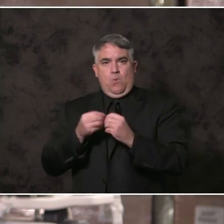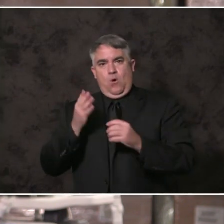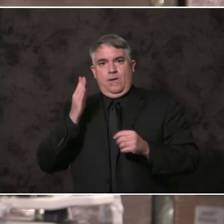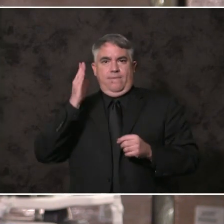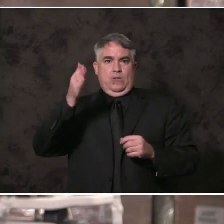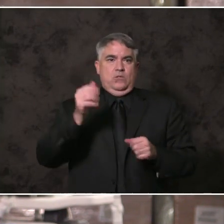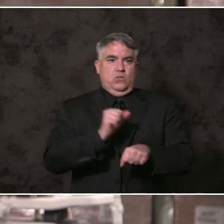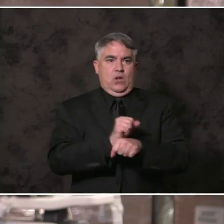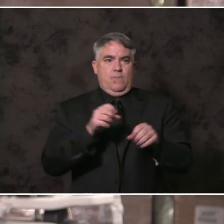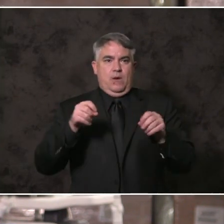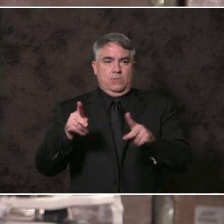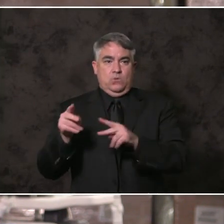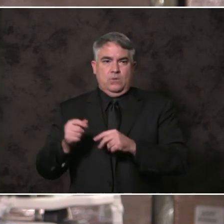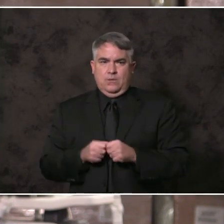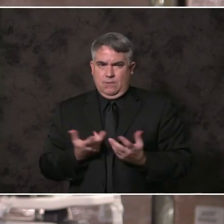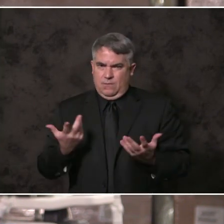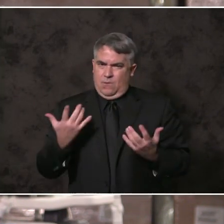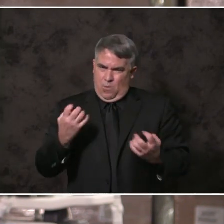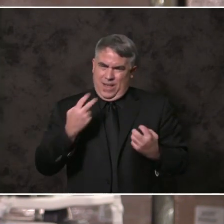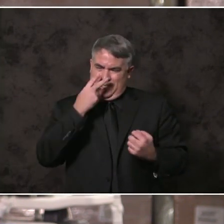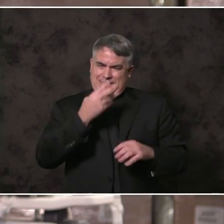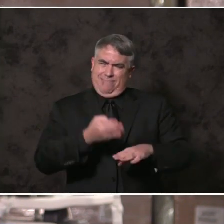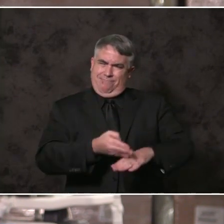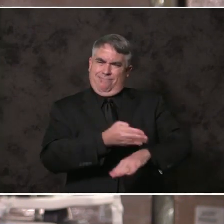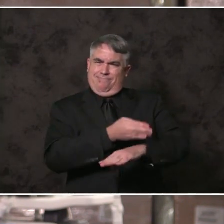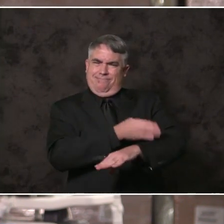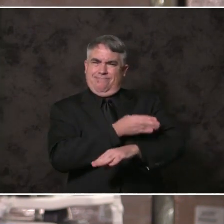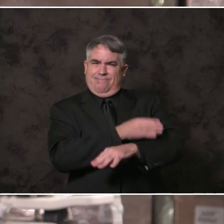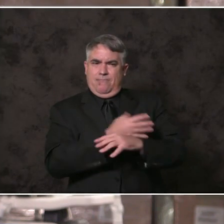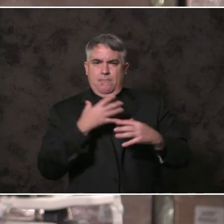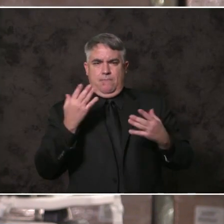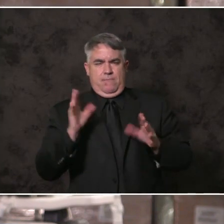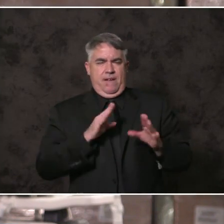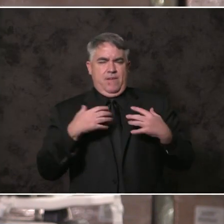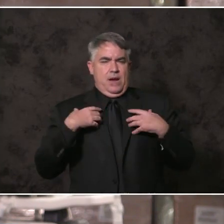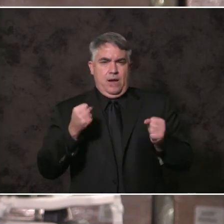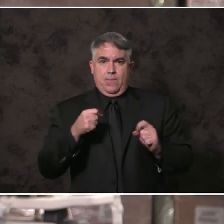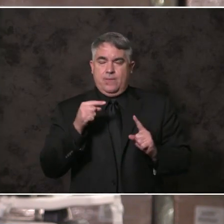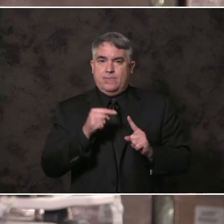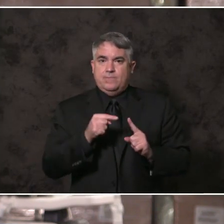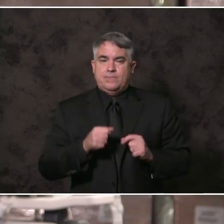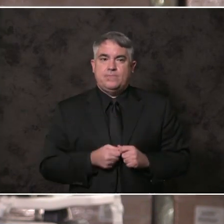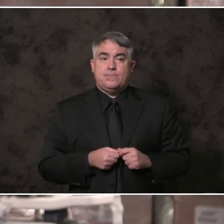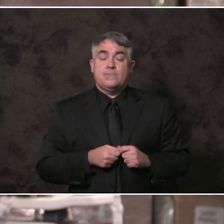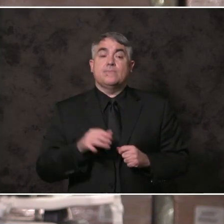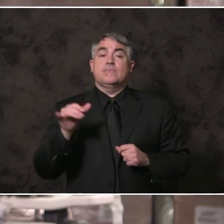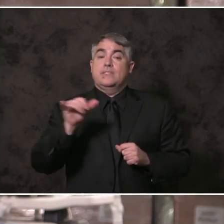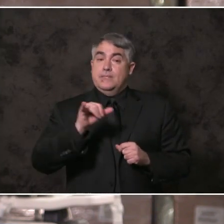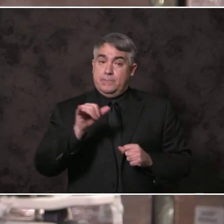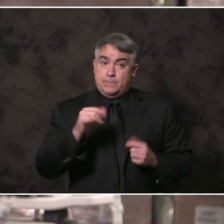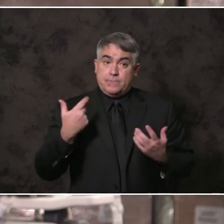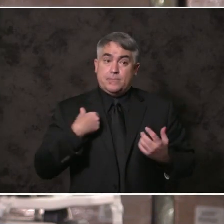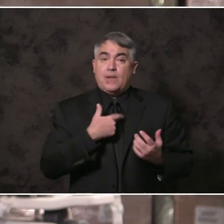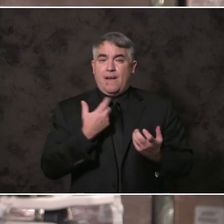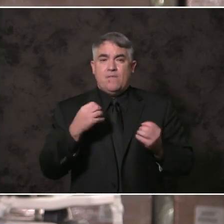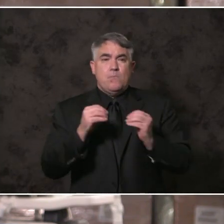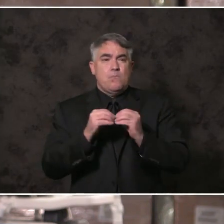progress on behavioral health and also create a pipeline for thousands of good-paying careers along the way.